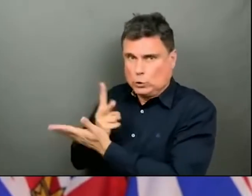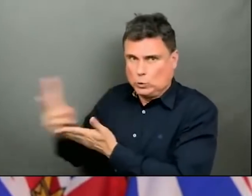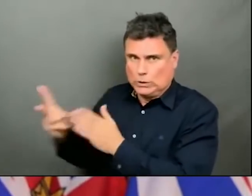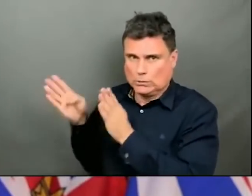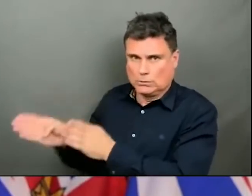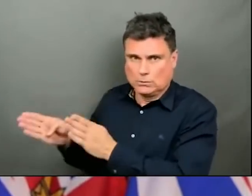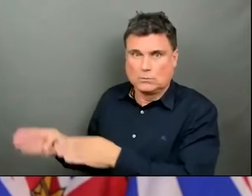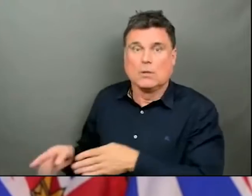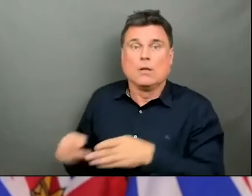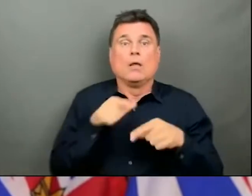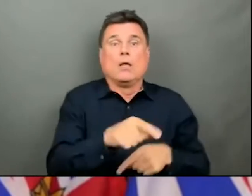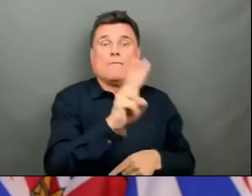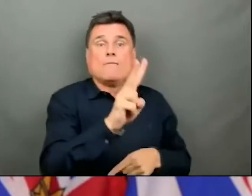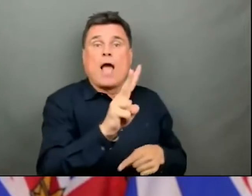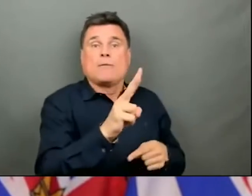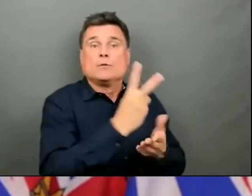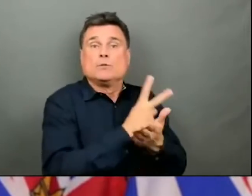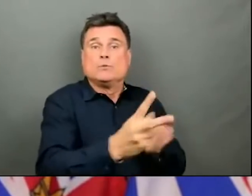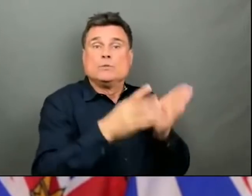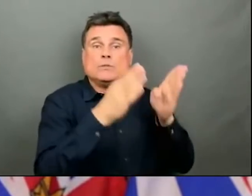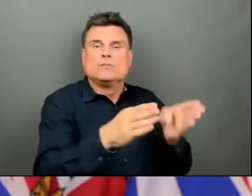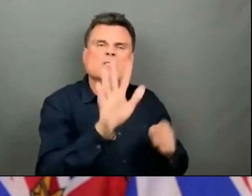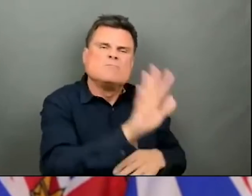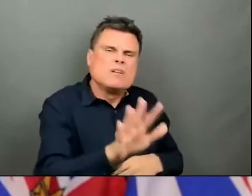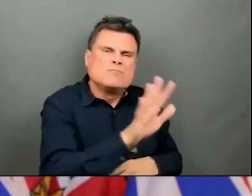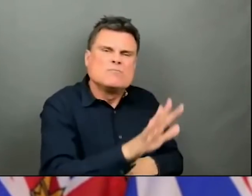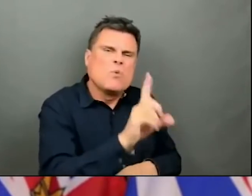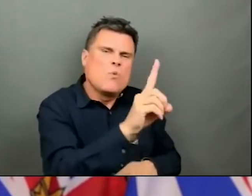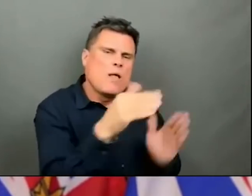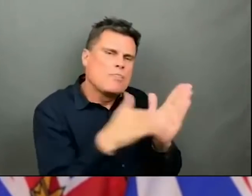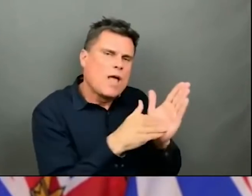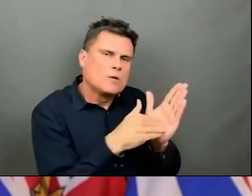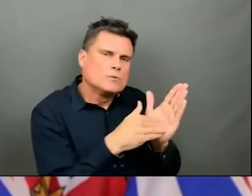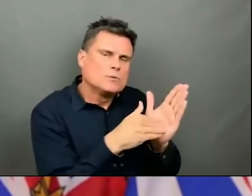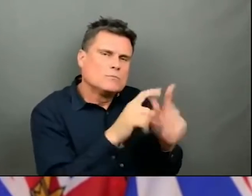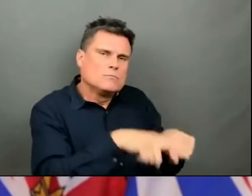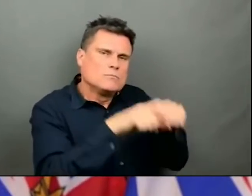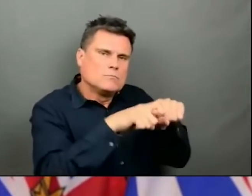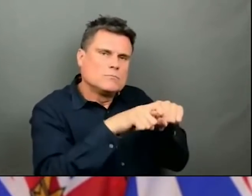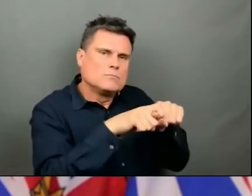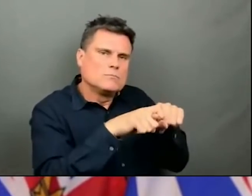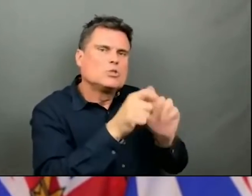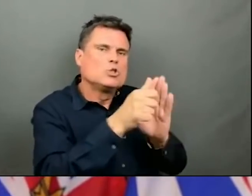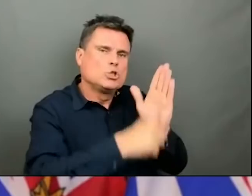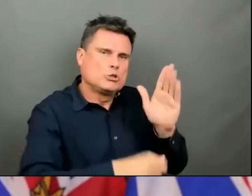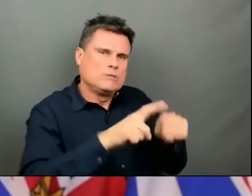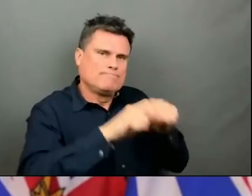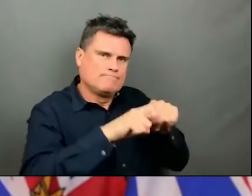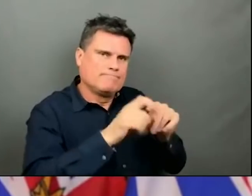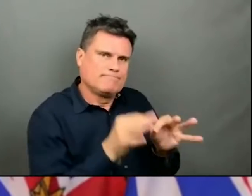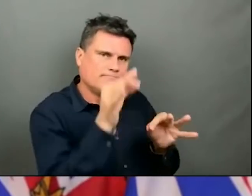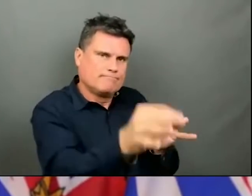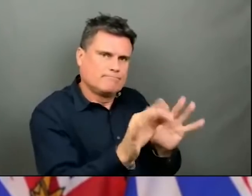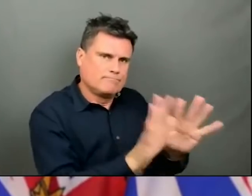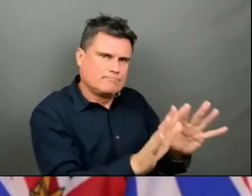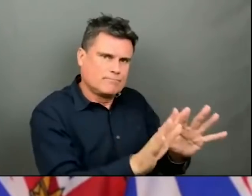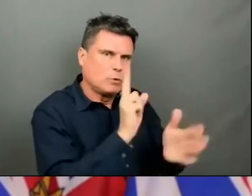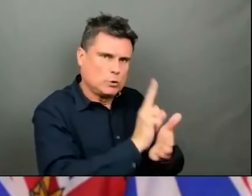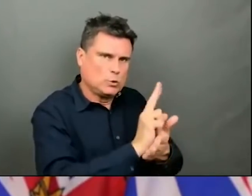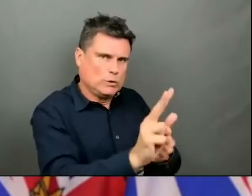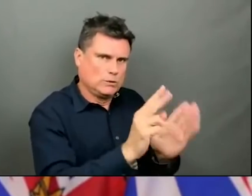Coastal Health, is approximately 1,000 non-urgent scheduled surgeries that will be postponed in a two-week period.